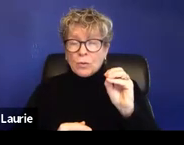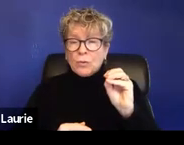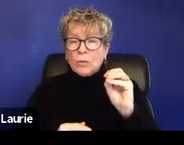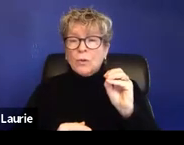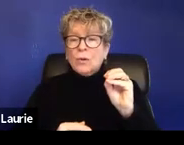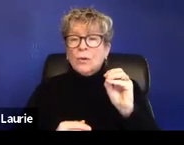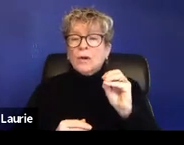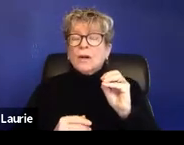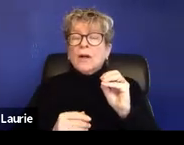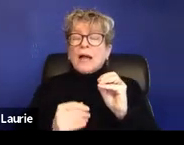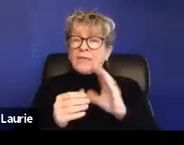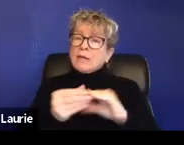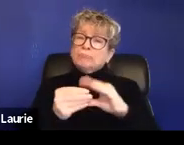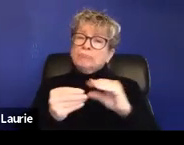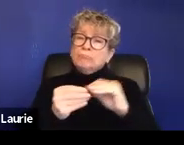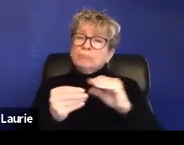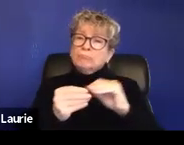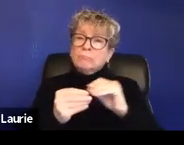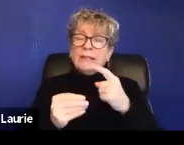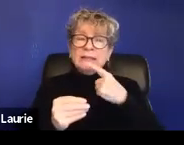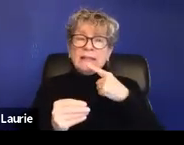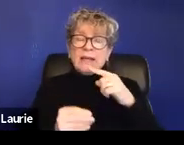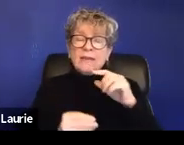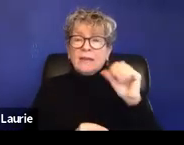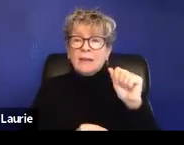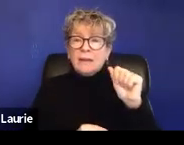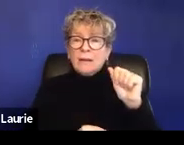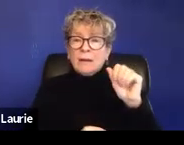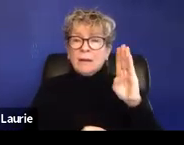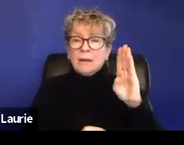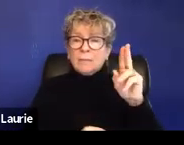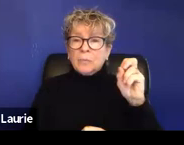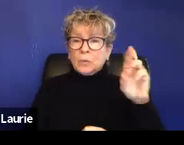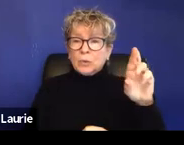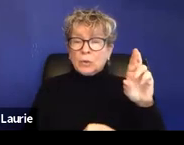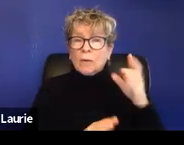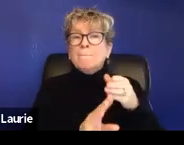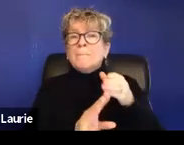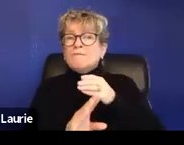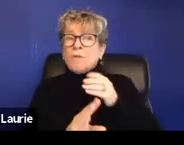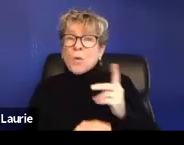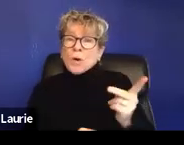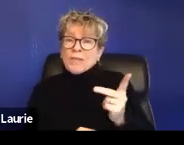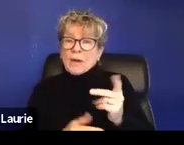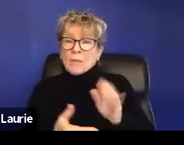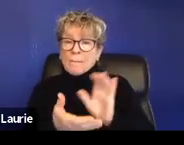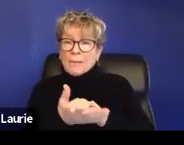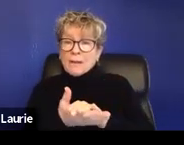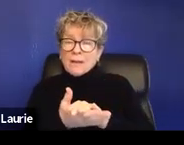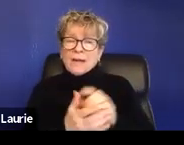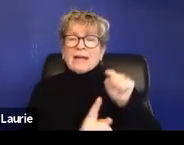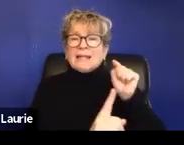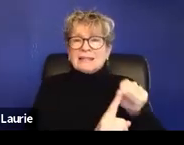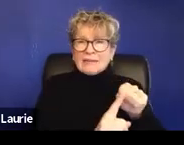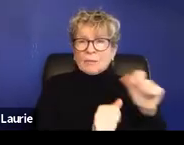talking about how the abuser, um, even before they got married had been engaging in stalking